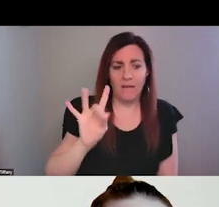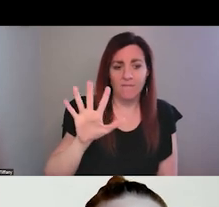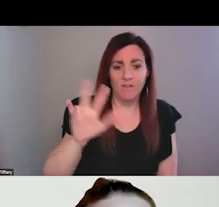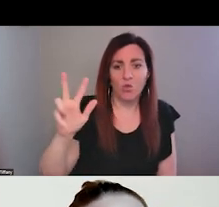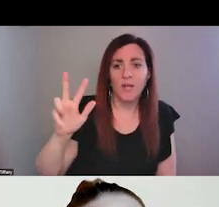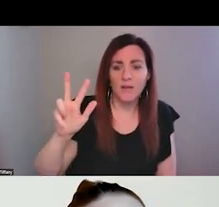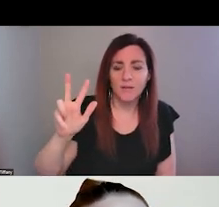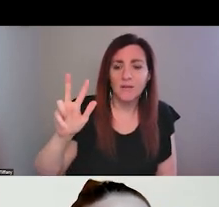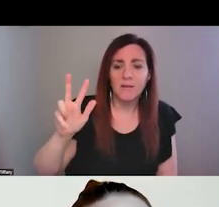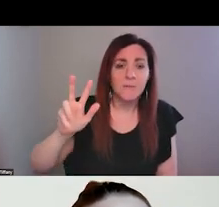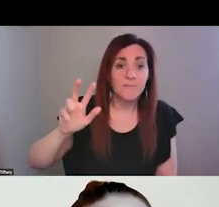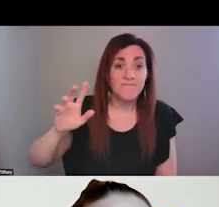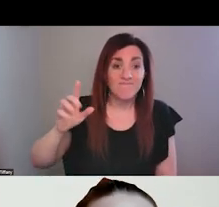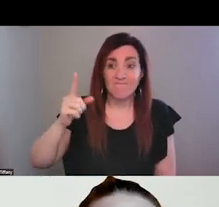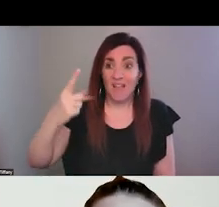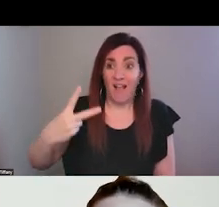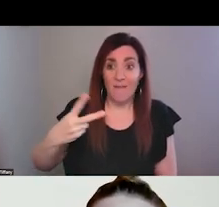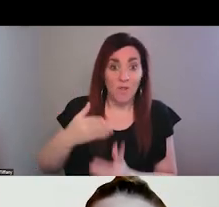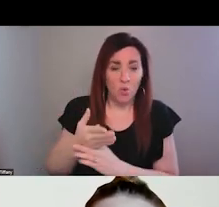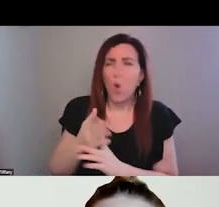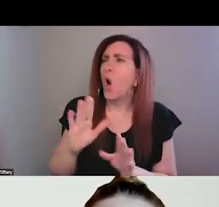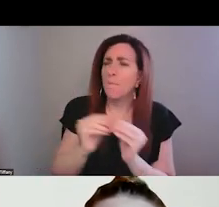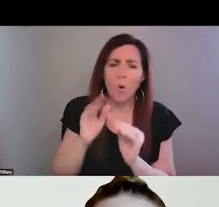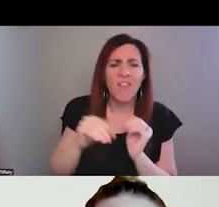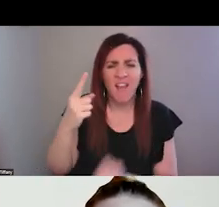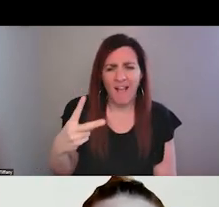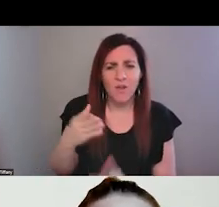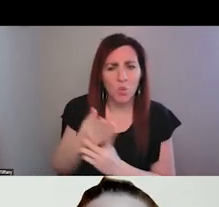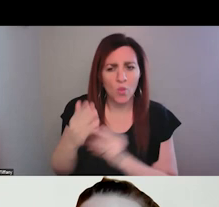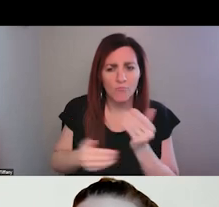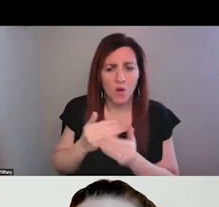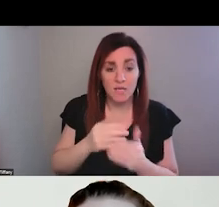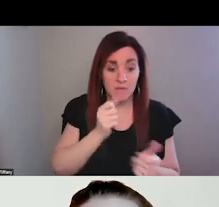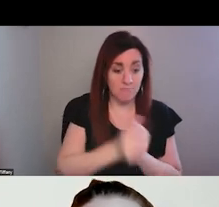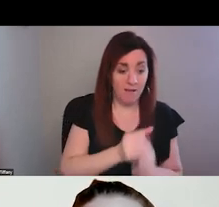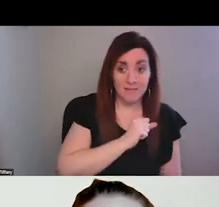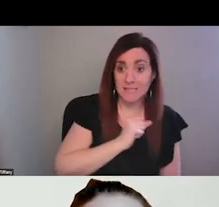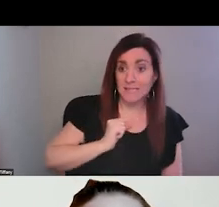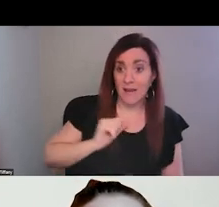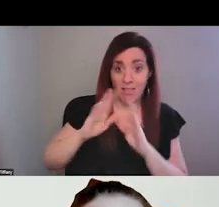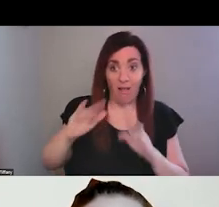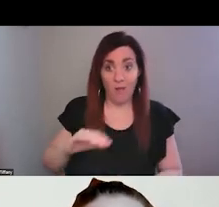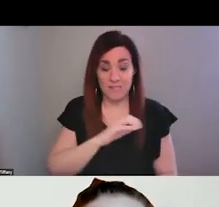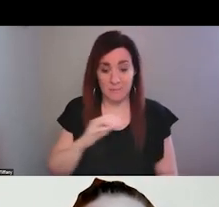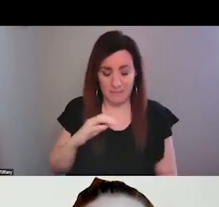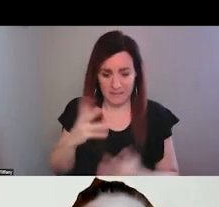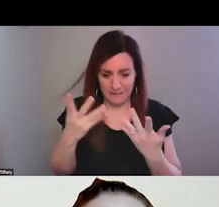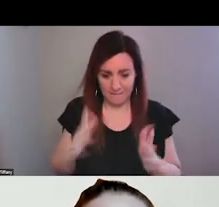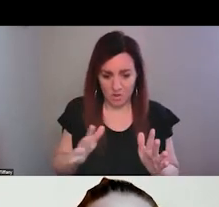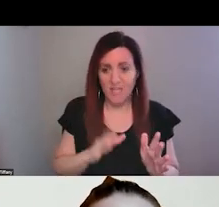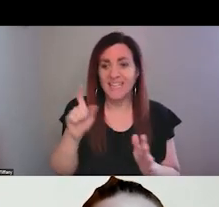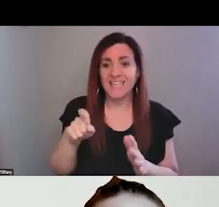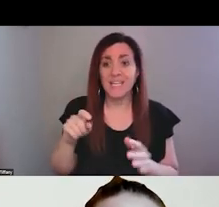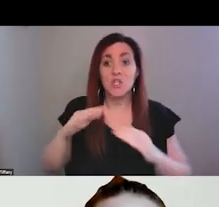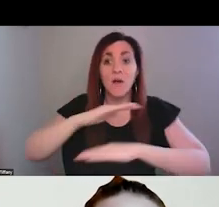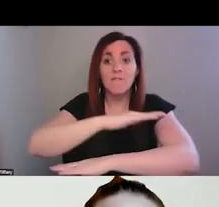Um, this has made it halfway, uh, well, more than halfway through the process. It's passed the Senate. It's through its house committees, just needs a four vote.